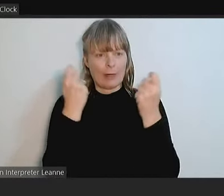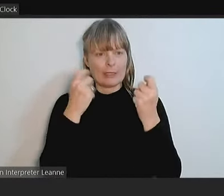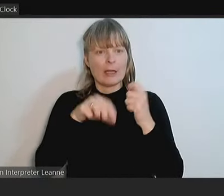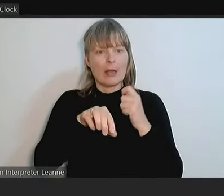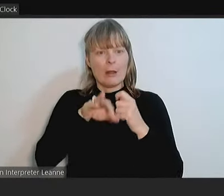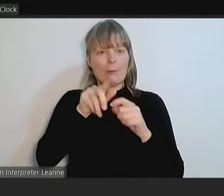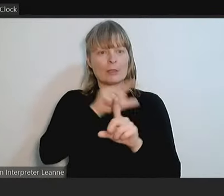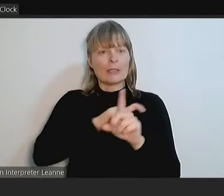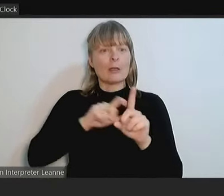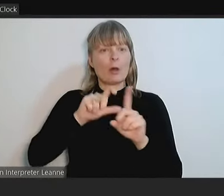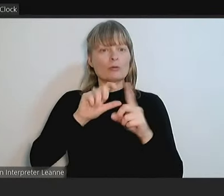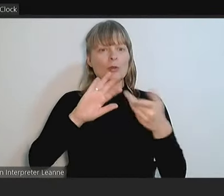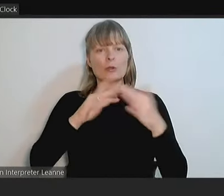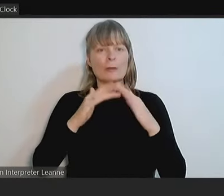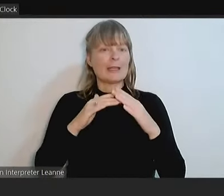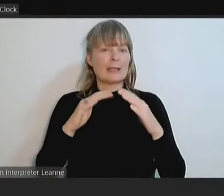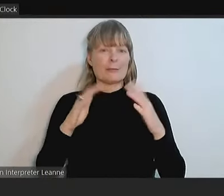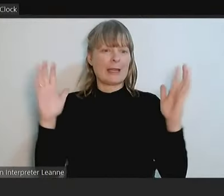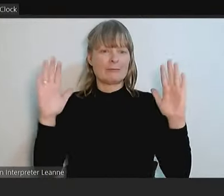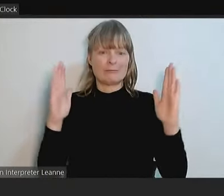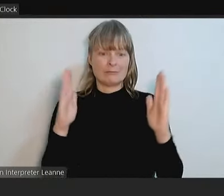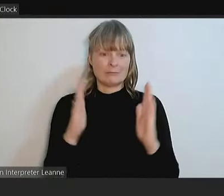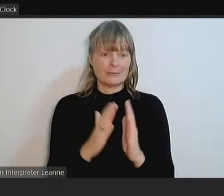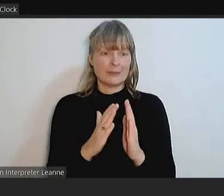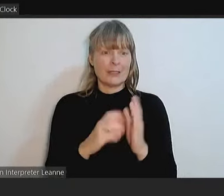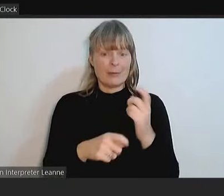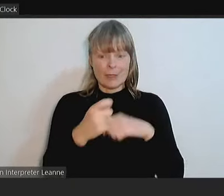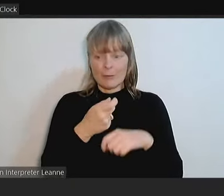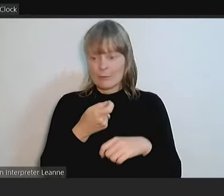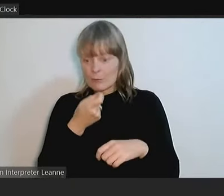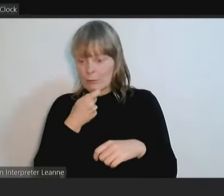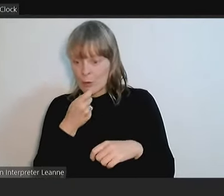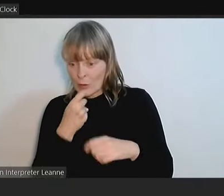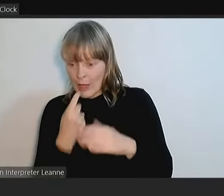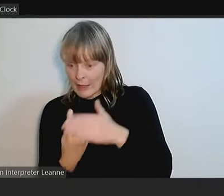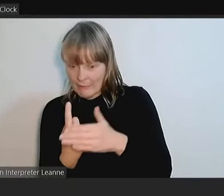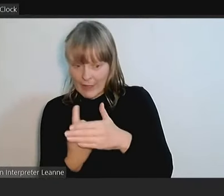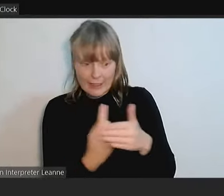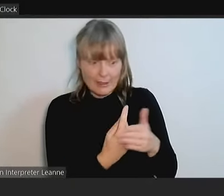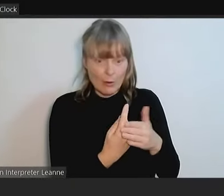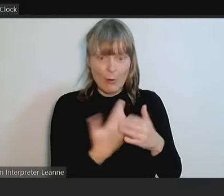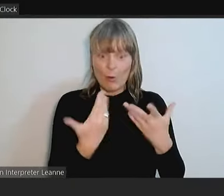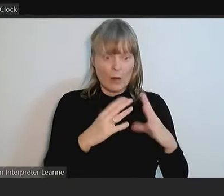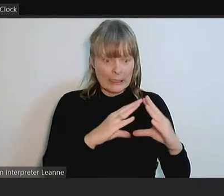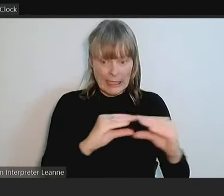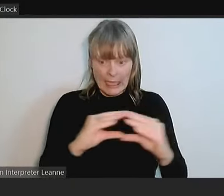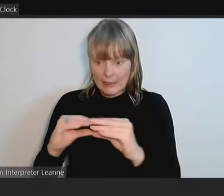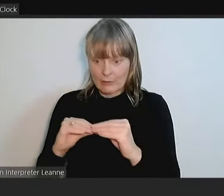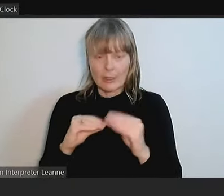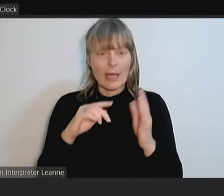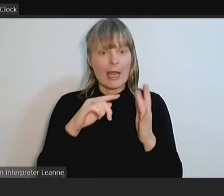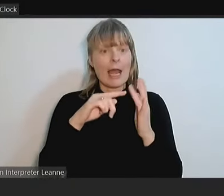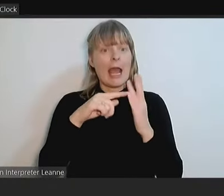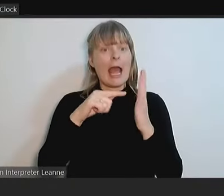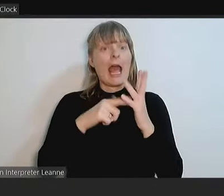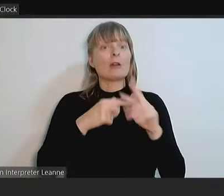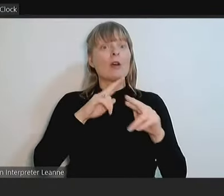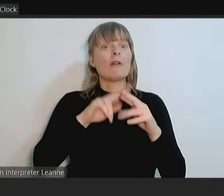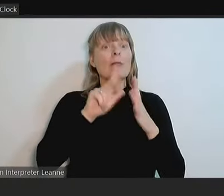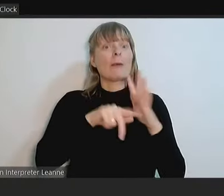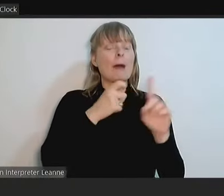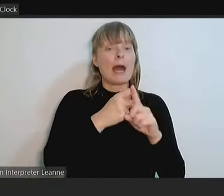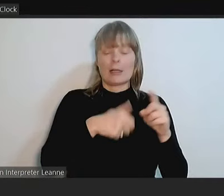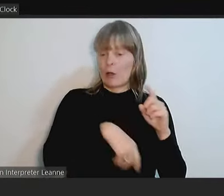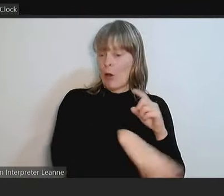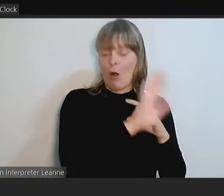eroded to smaller events and even cancelled. We have eroded the out of the park picnic. We have eroded the homemade